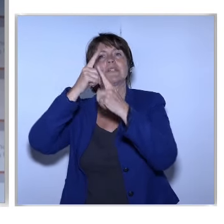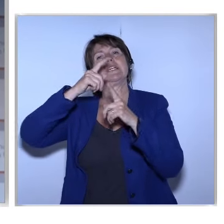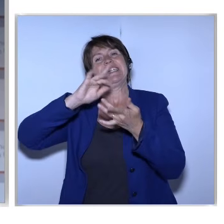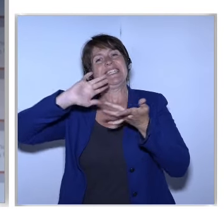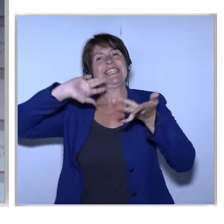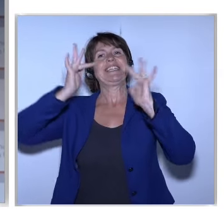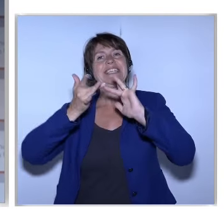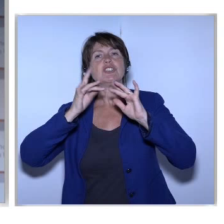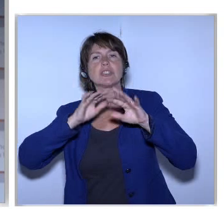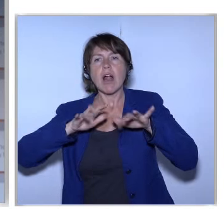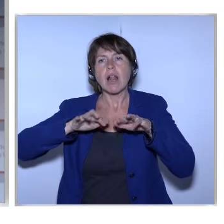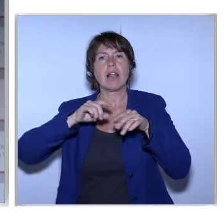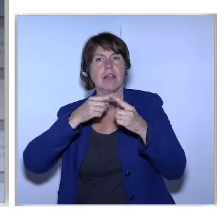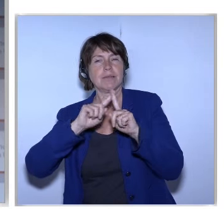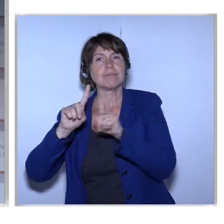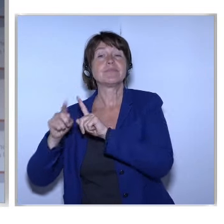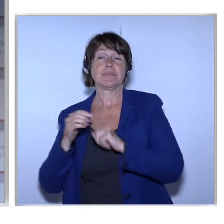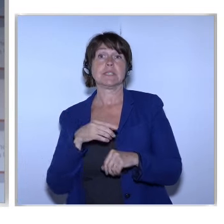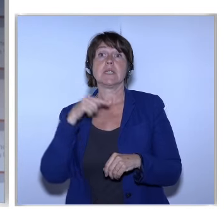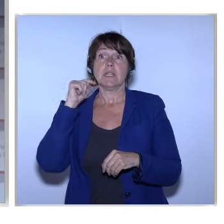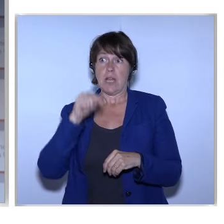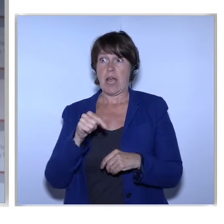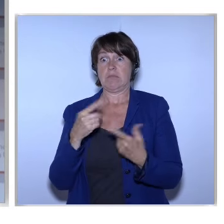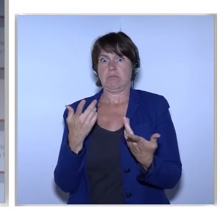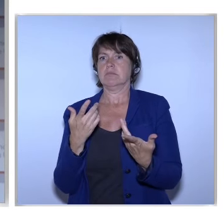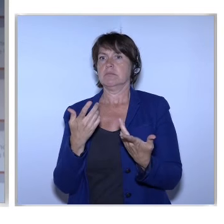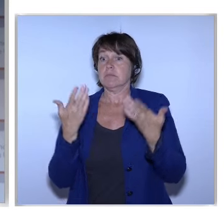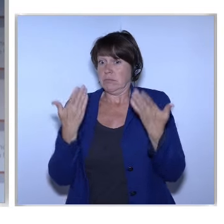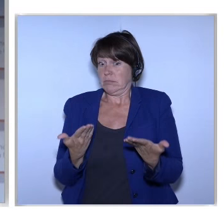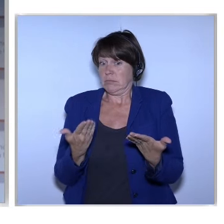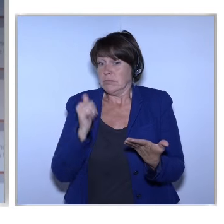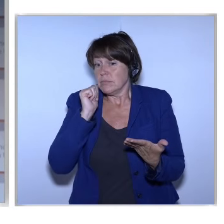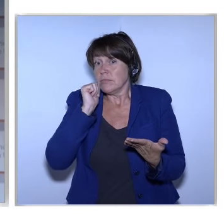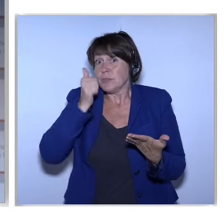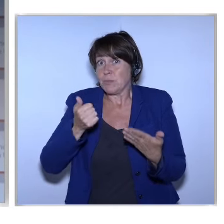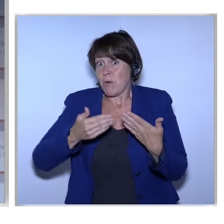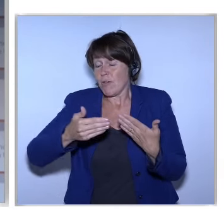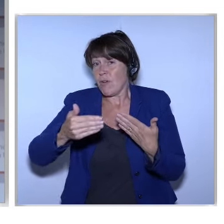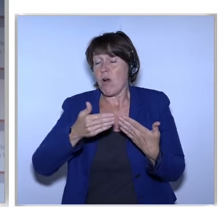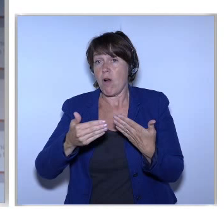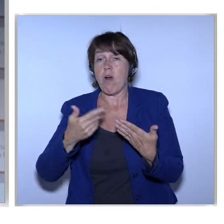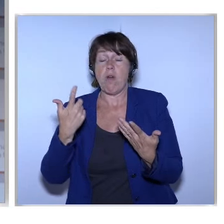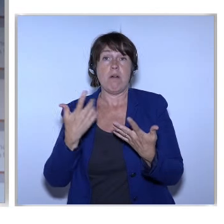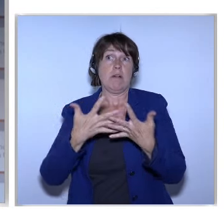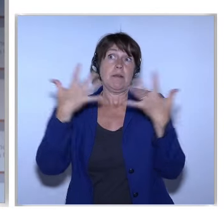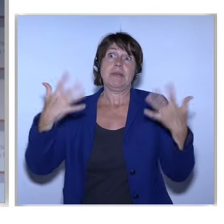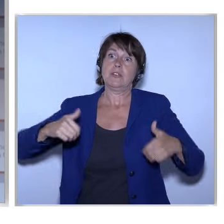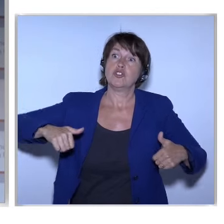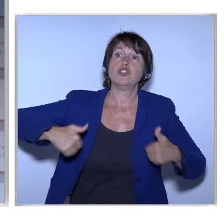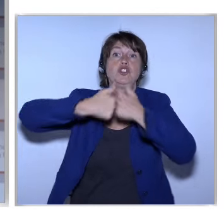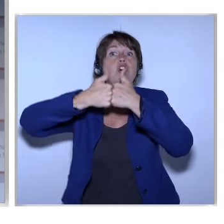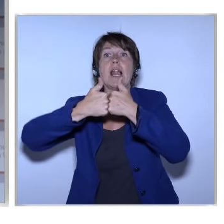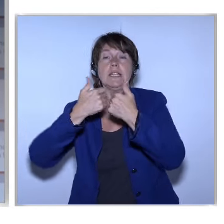priorities For this commission mandate And today and tomorrow I think the challenge for us Is to